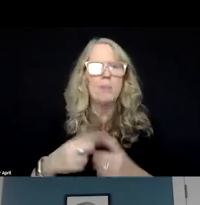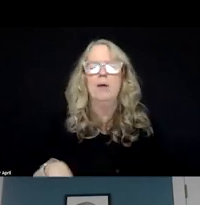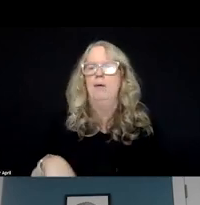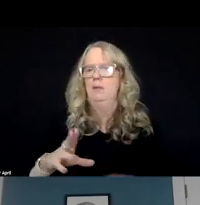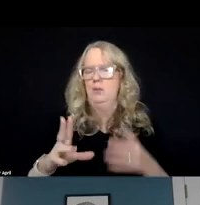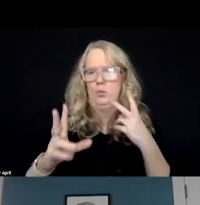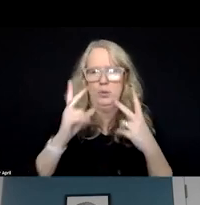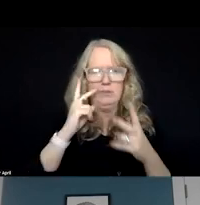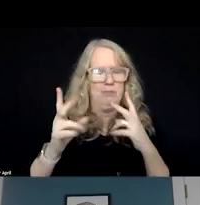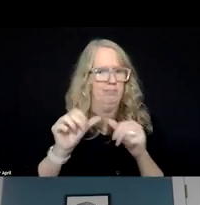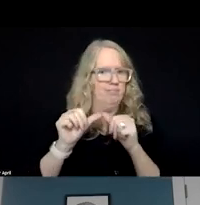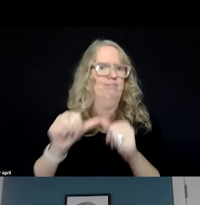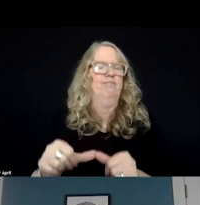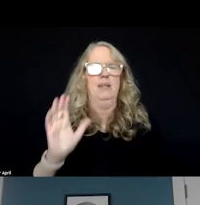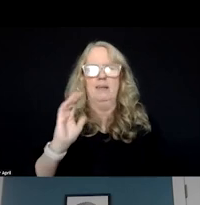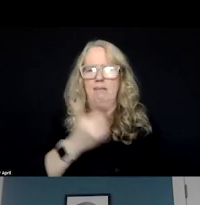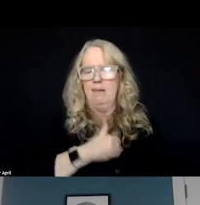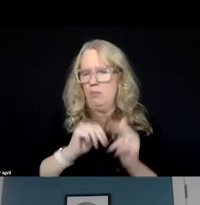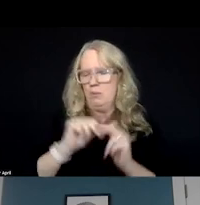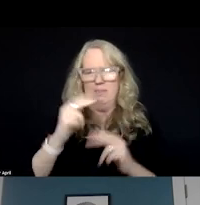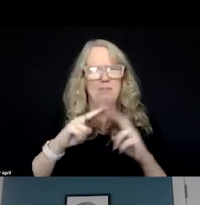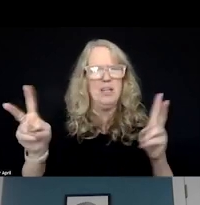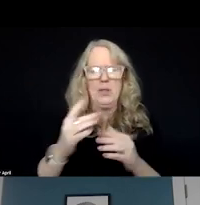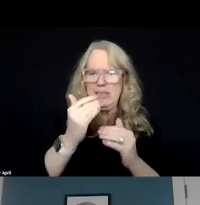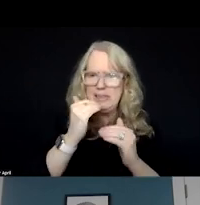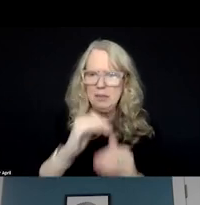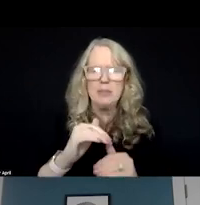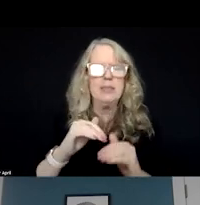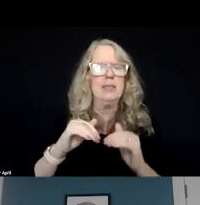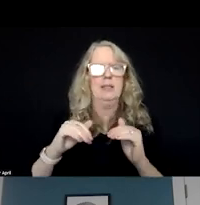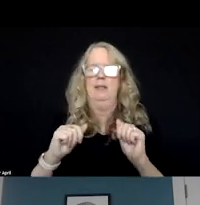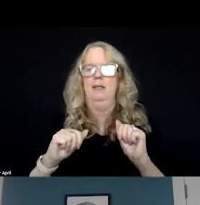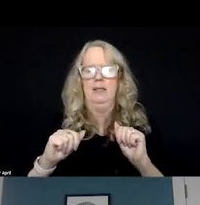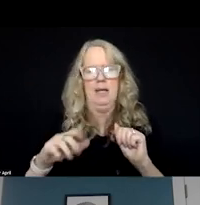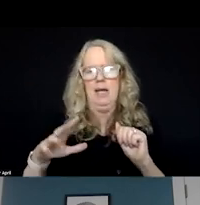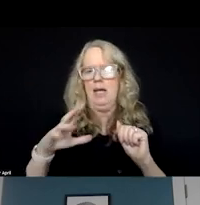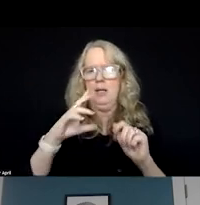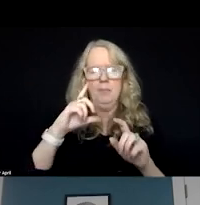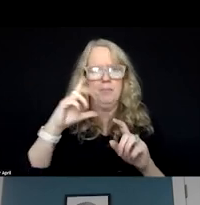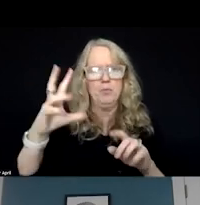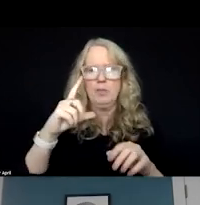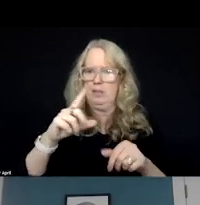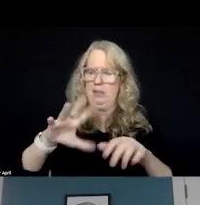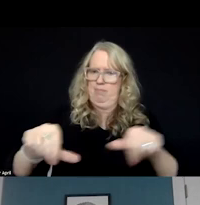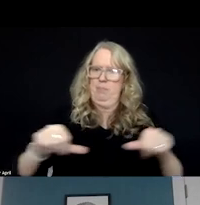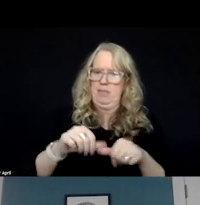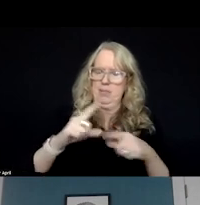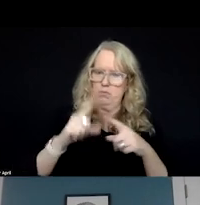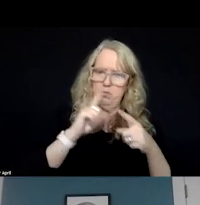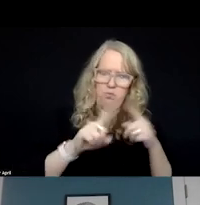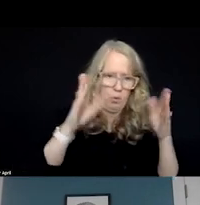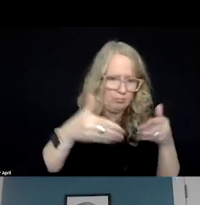long lengths of stays in our facilities, very limited throughput, lack of dedicated space for children and adults